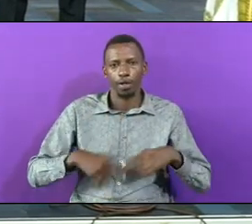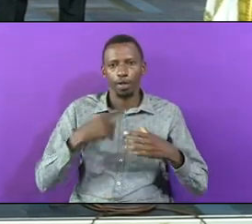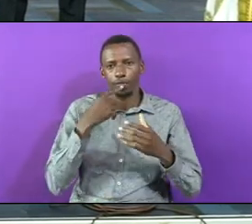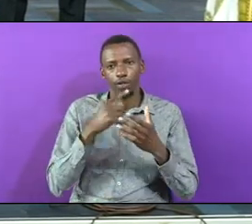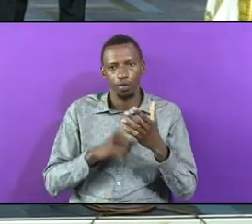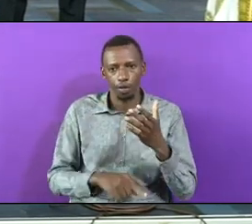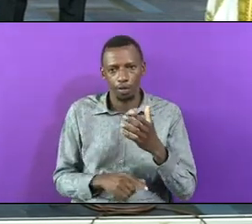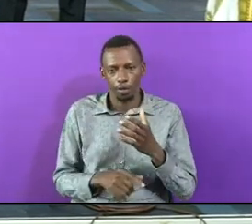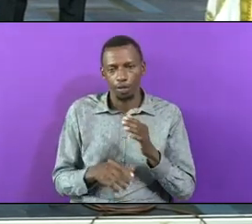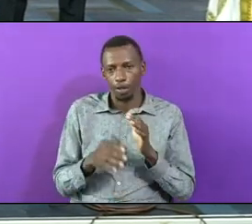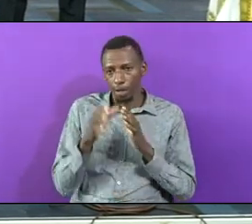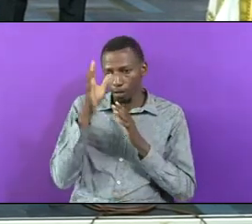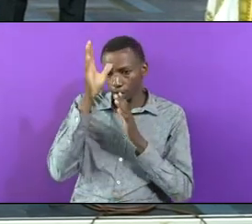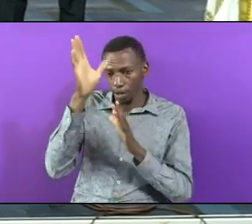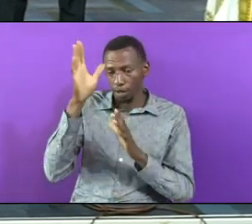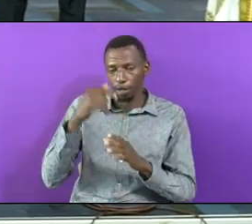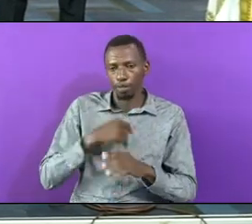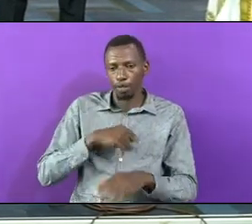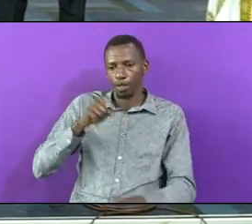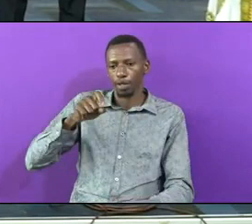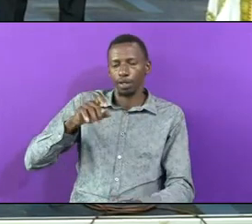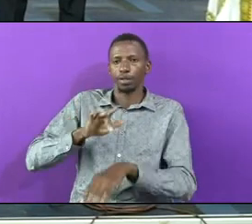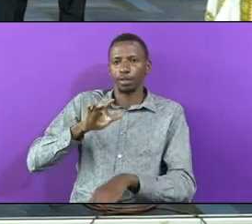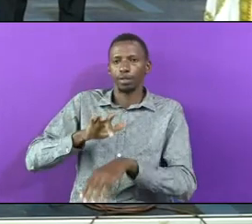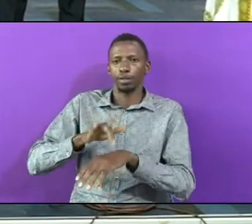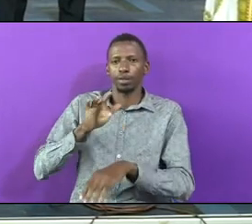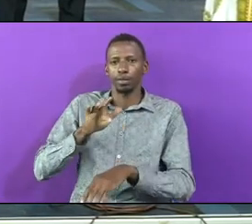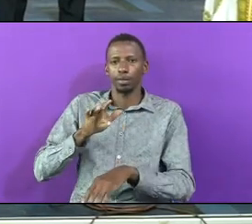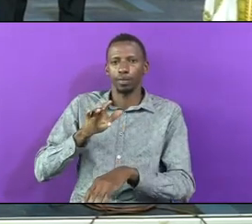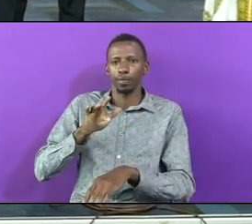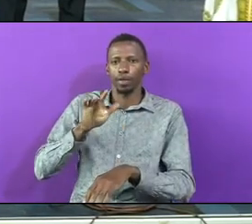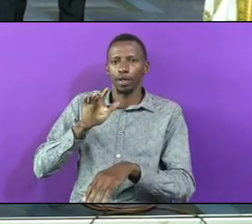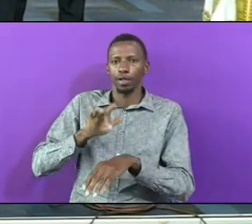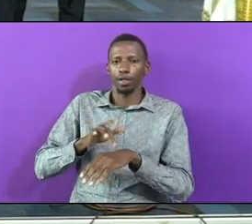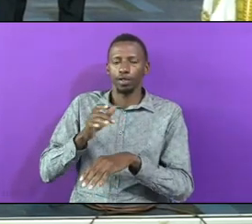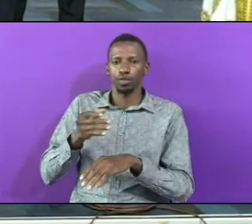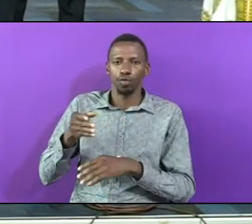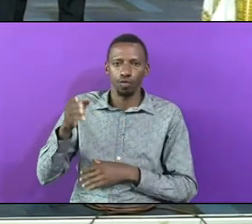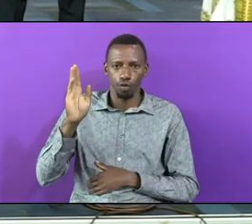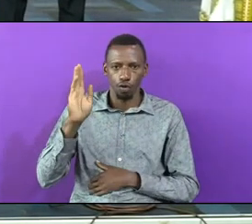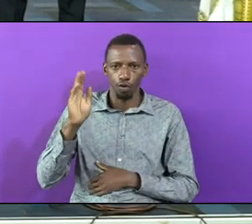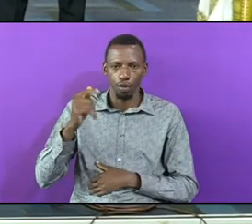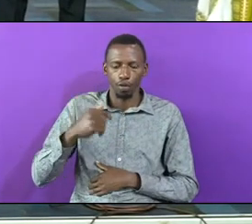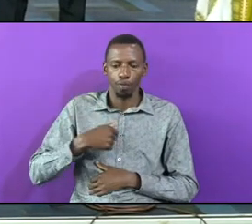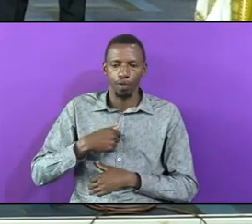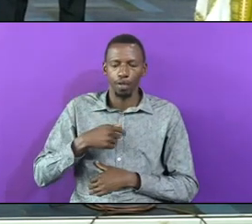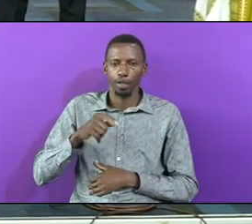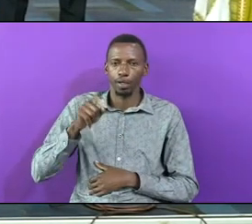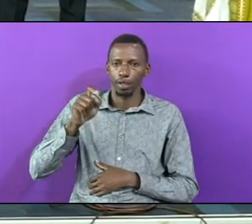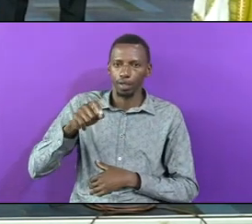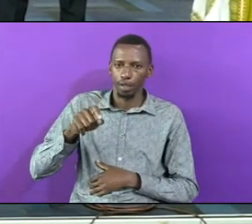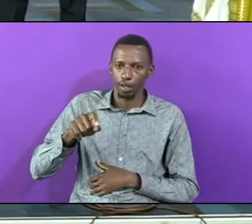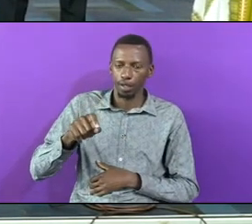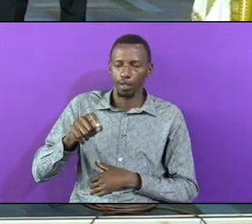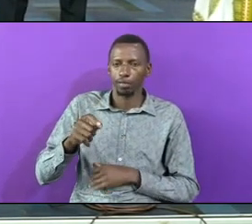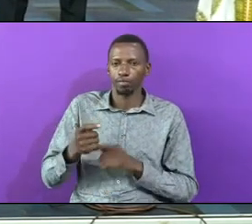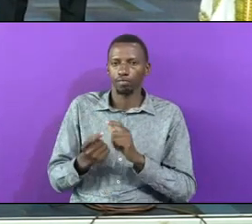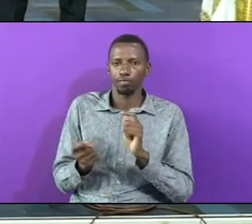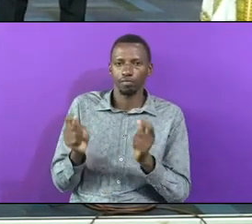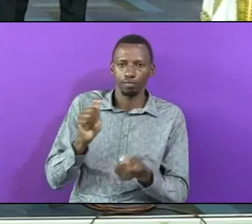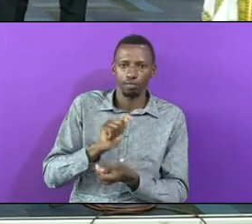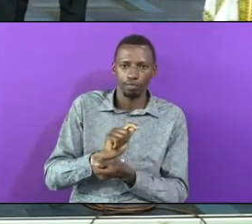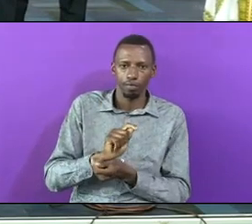I Need A Touch The Touch Of God I Need To Be Transformed I Need